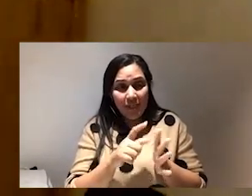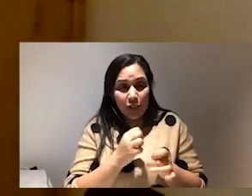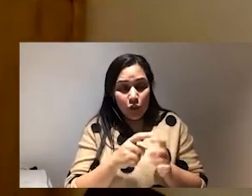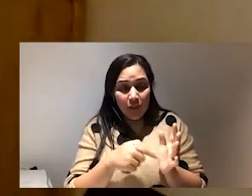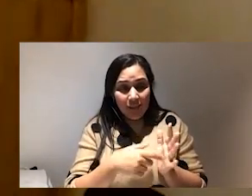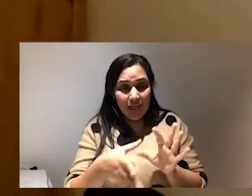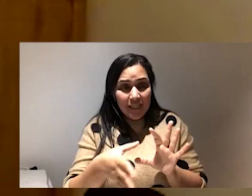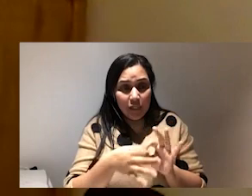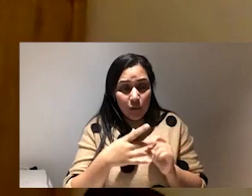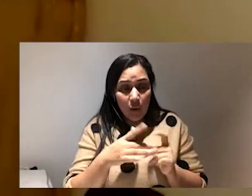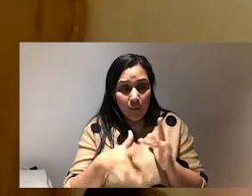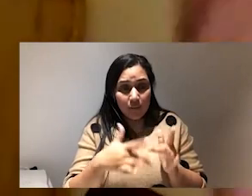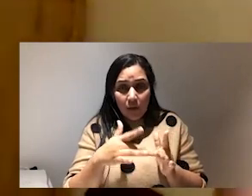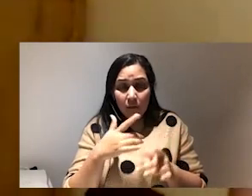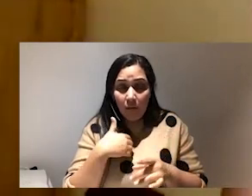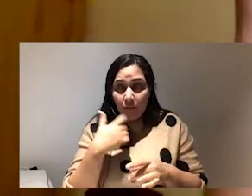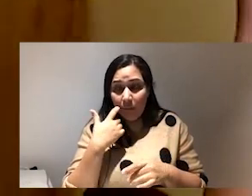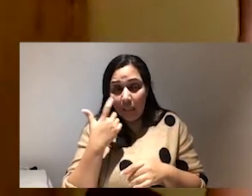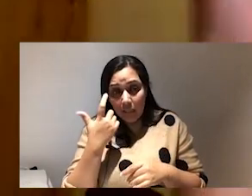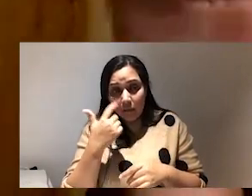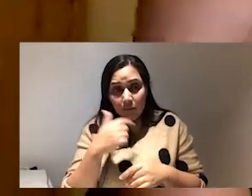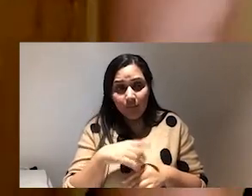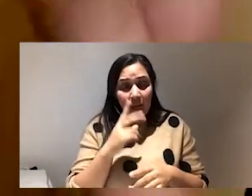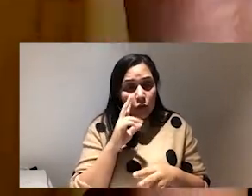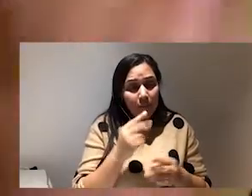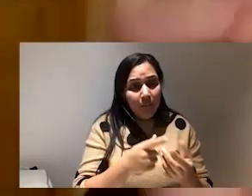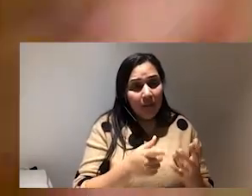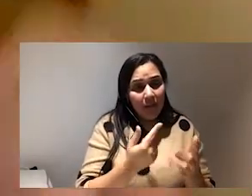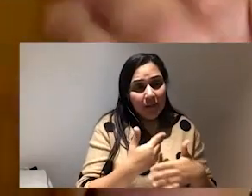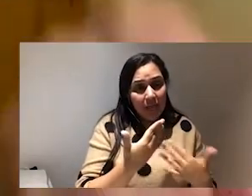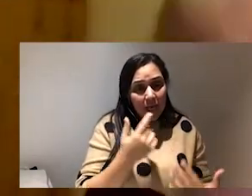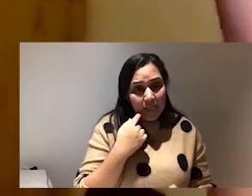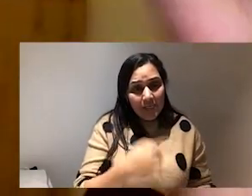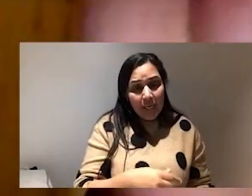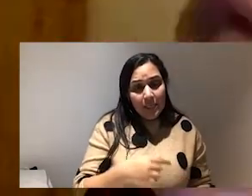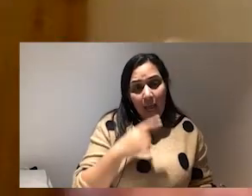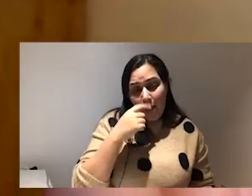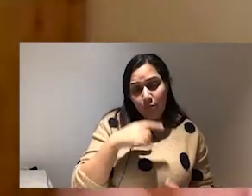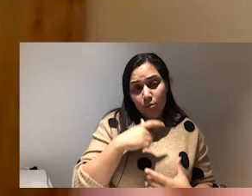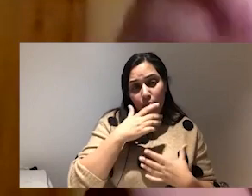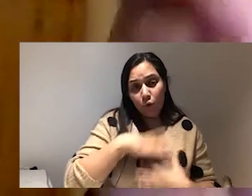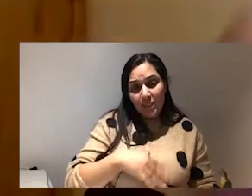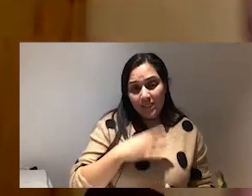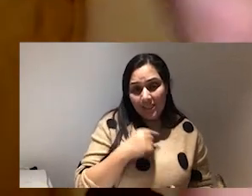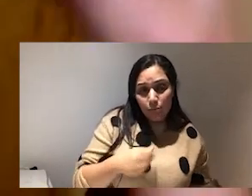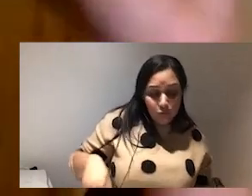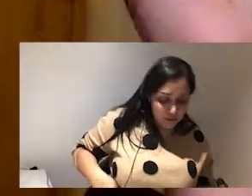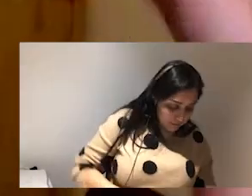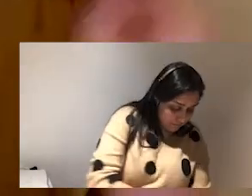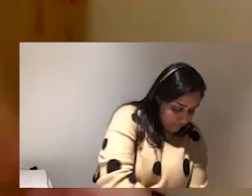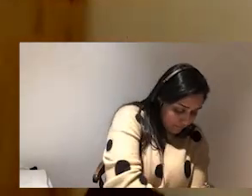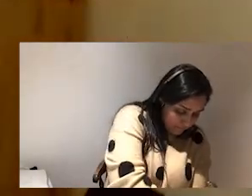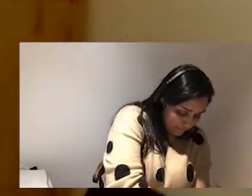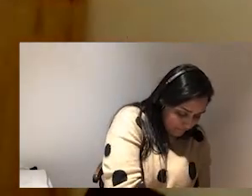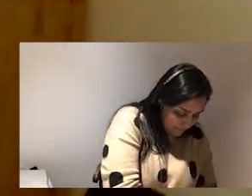um but i saw something the other day that really made me think and it said able-bodied is a temporary condition right because disability